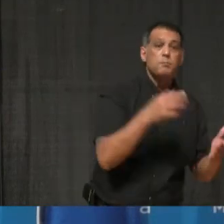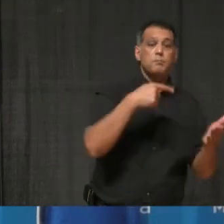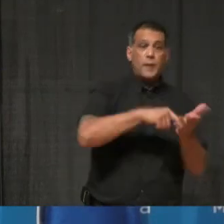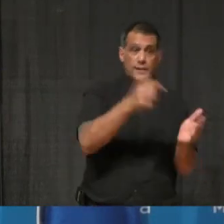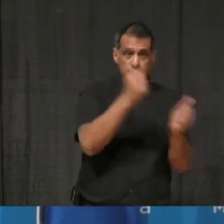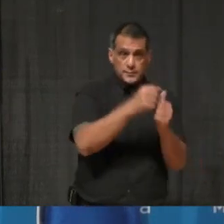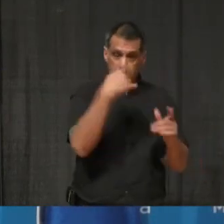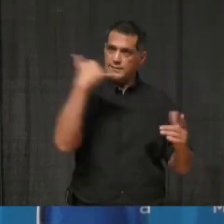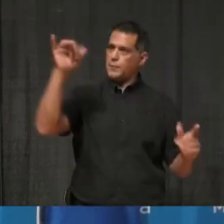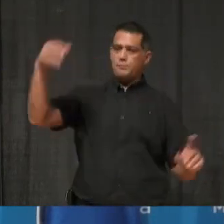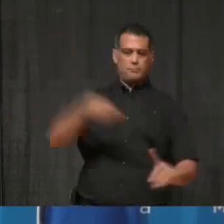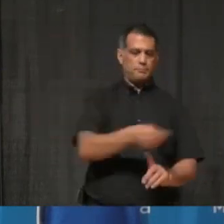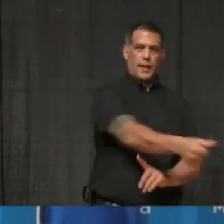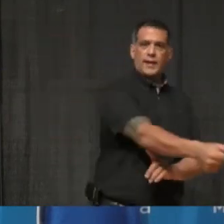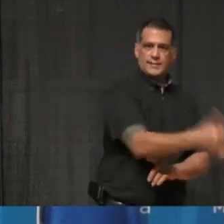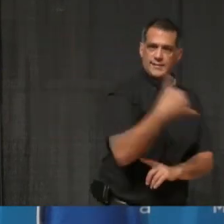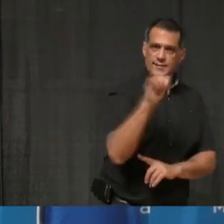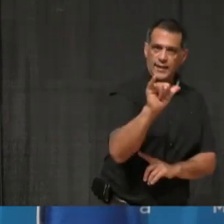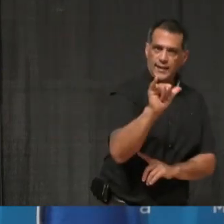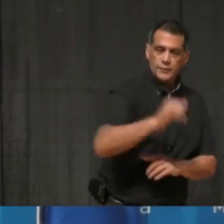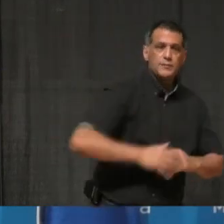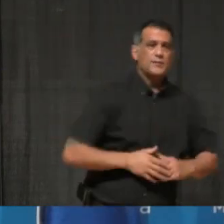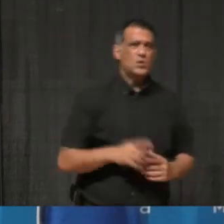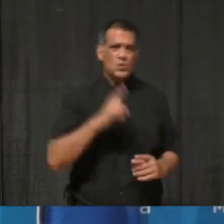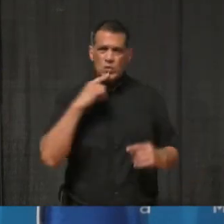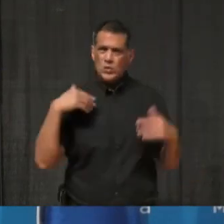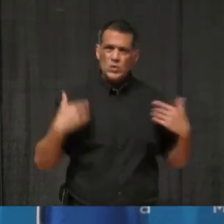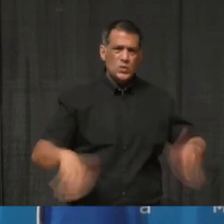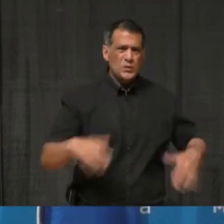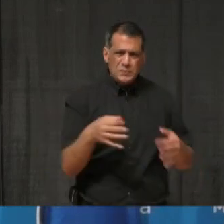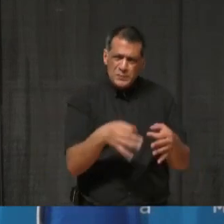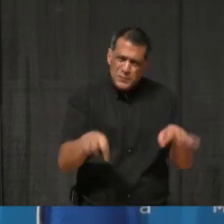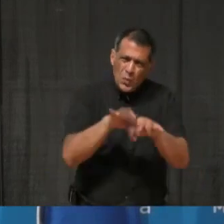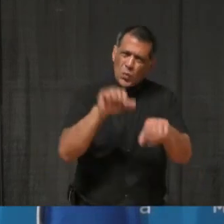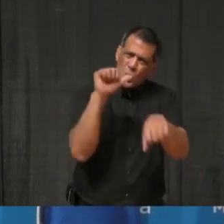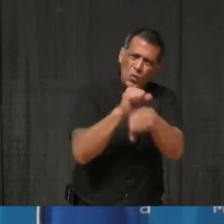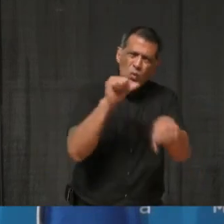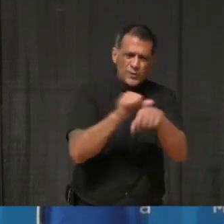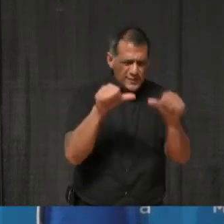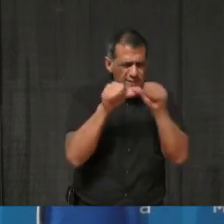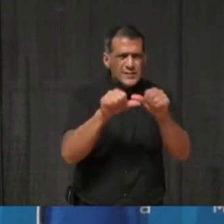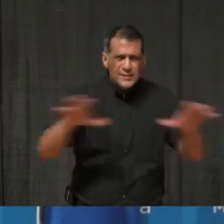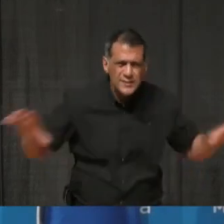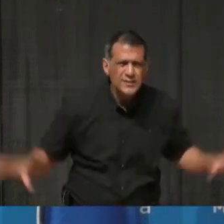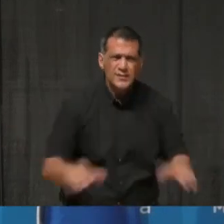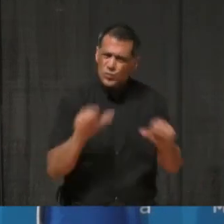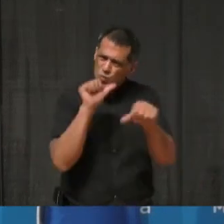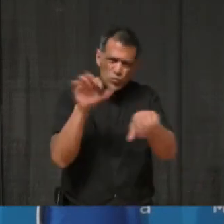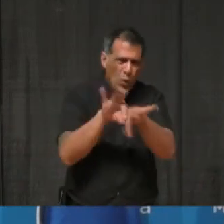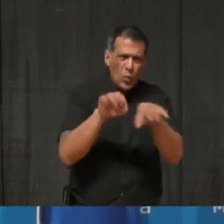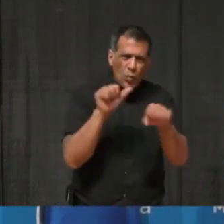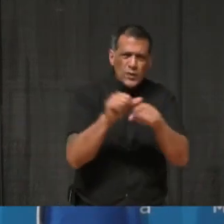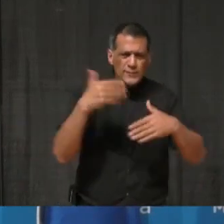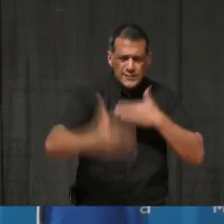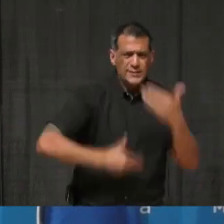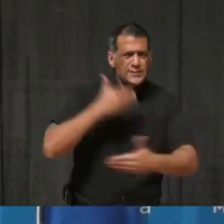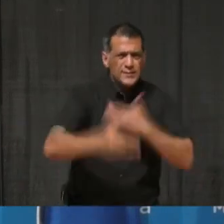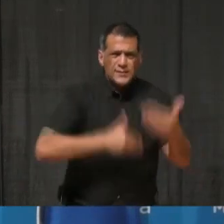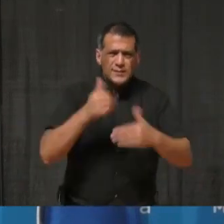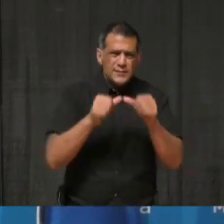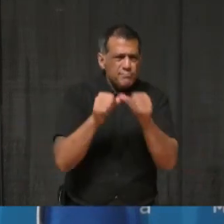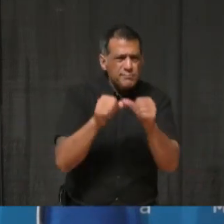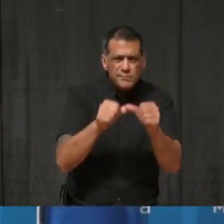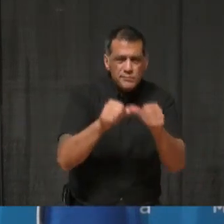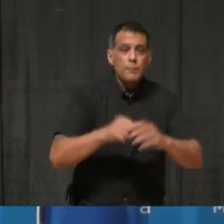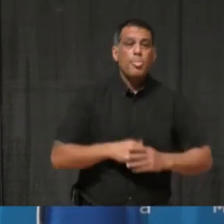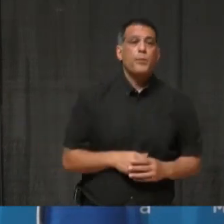workers who are keeping our economy running to choose between going to work sick to keep food on the table or